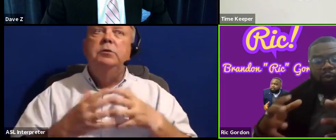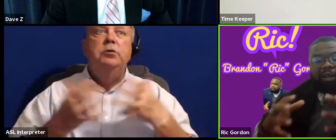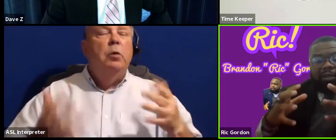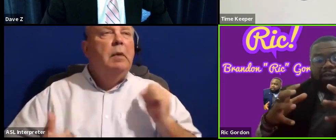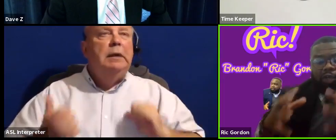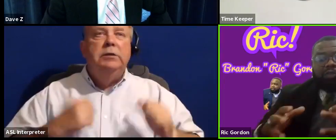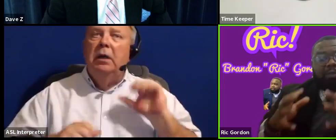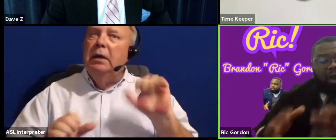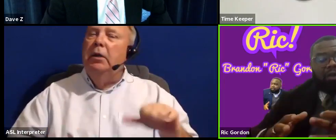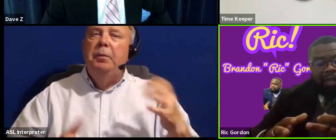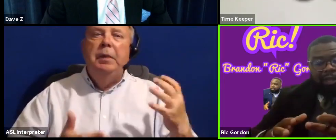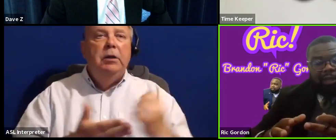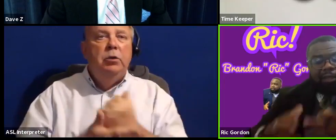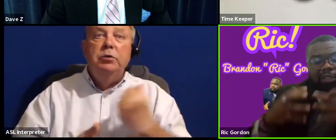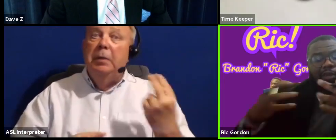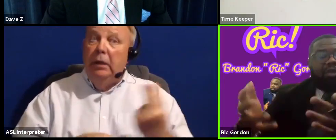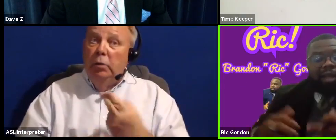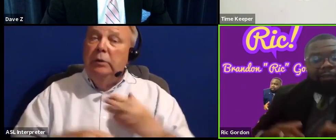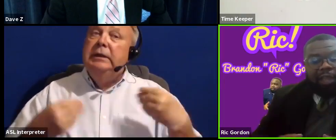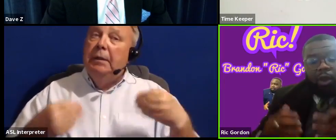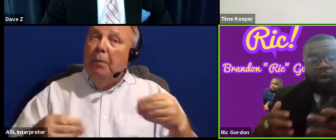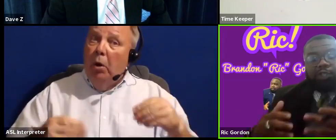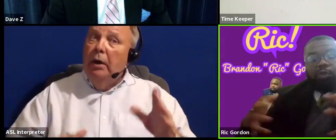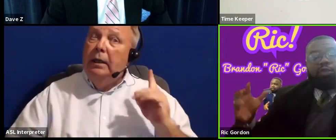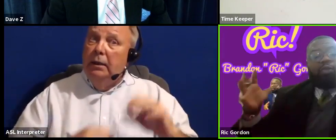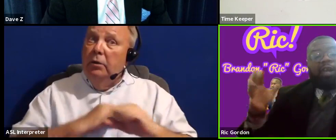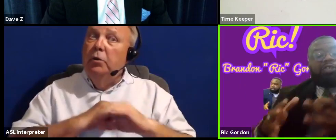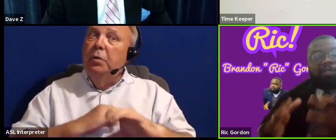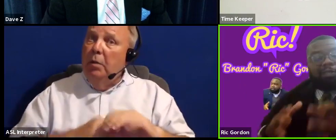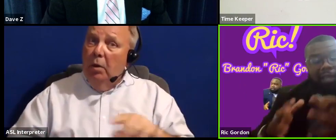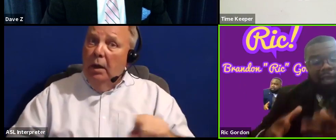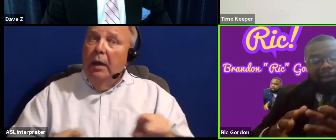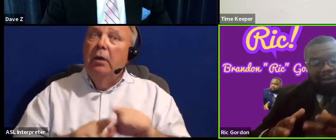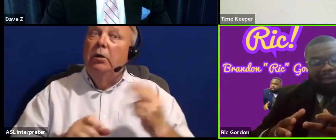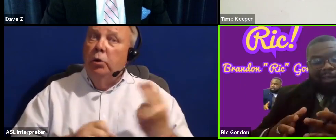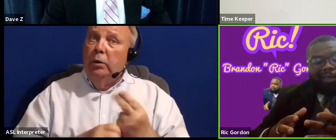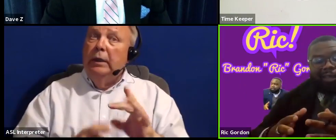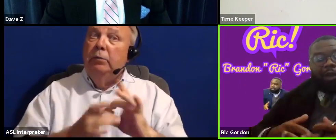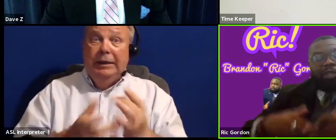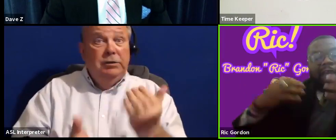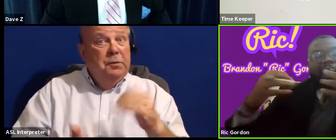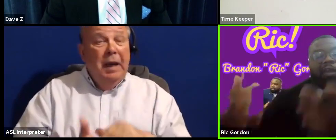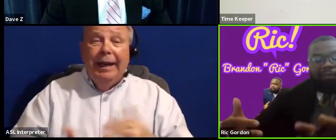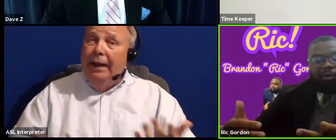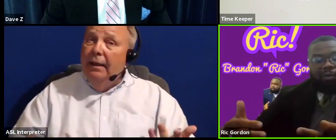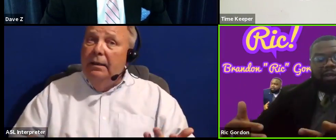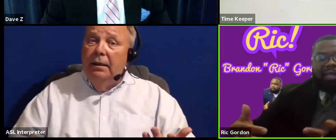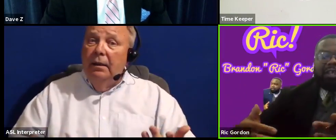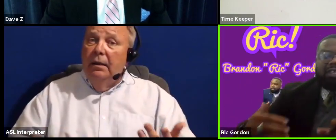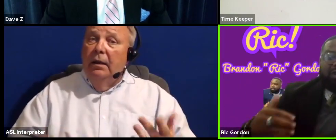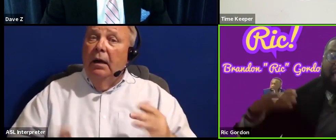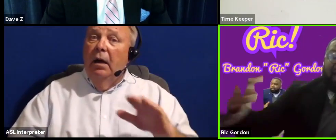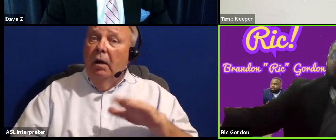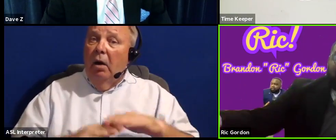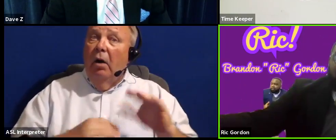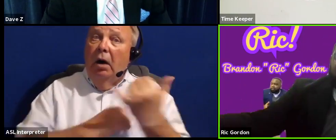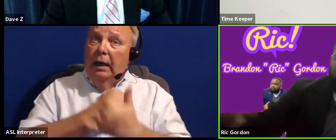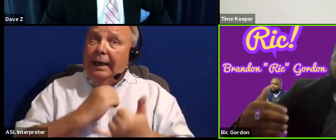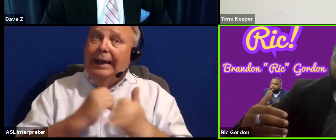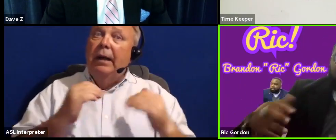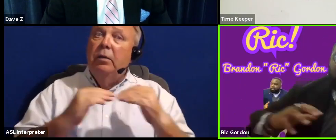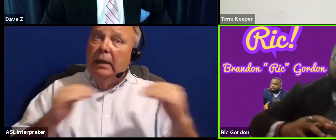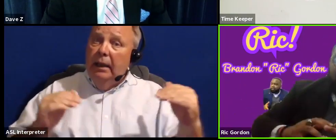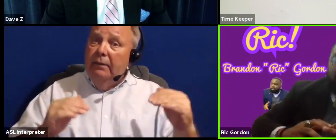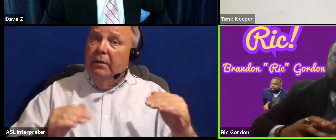used with using marketing to bring it out there and also using those relationships again, on the county level, to actually bring the access